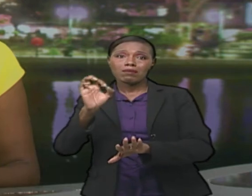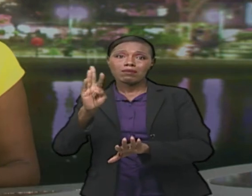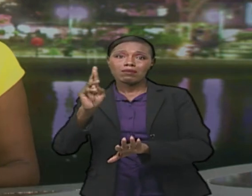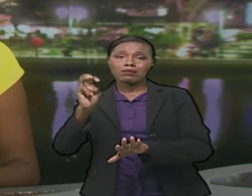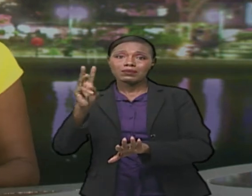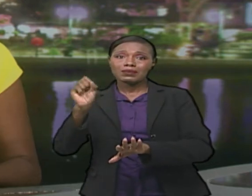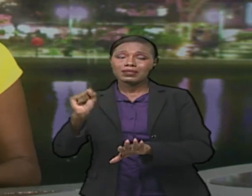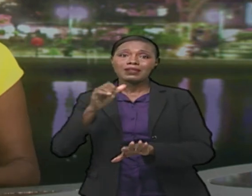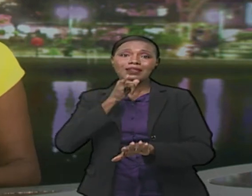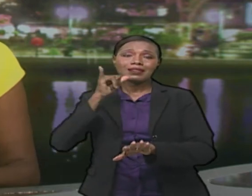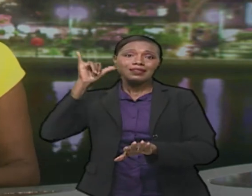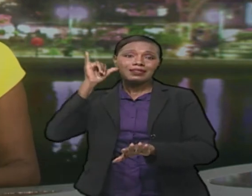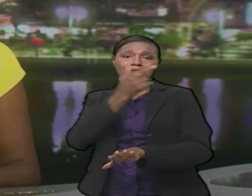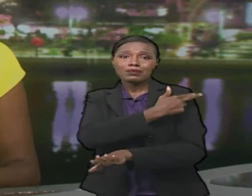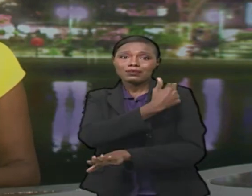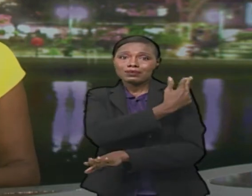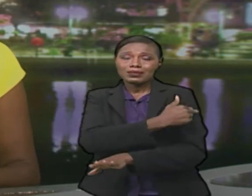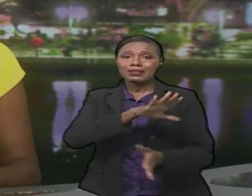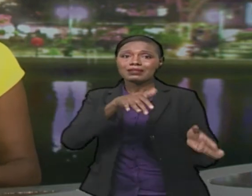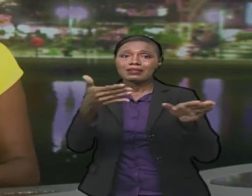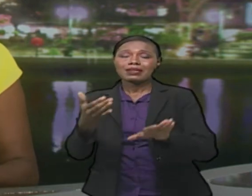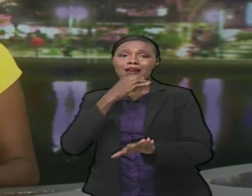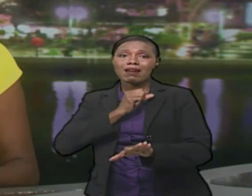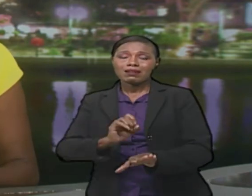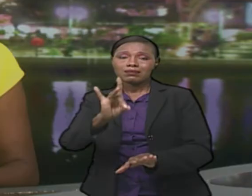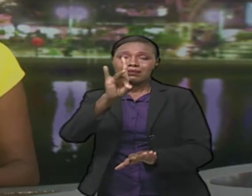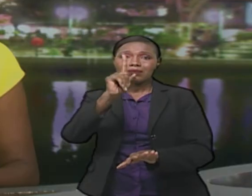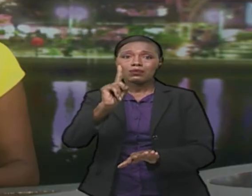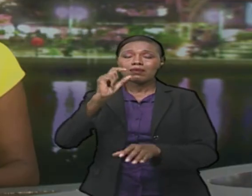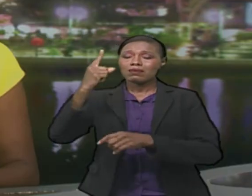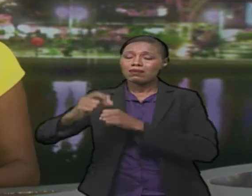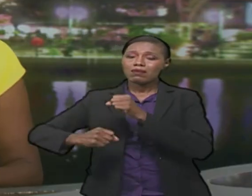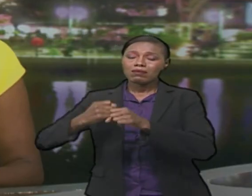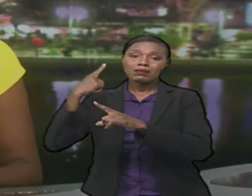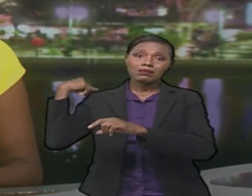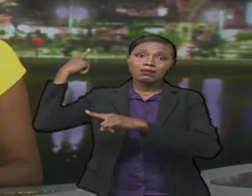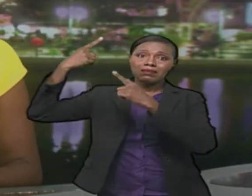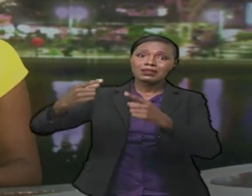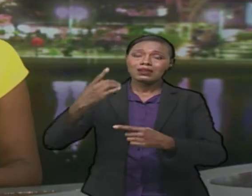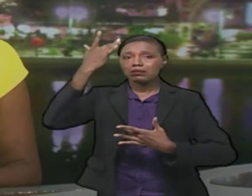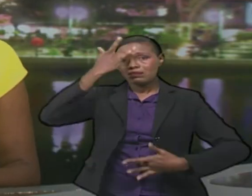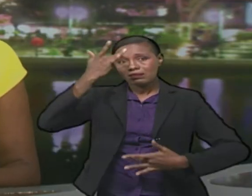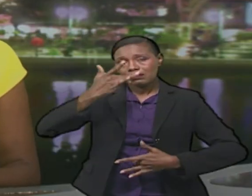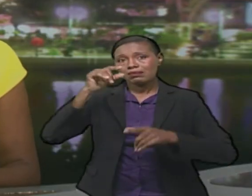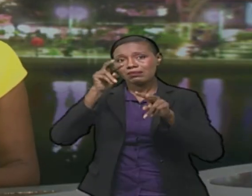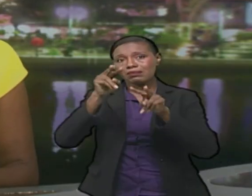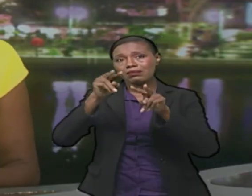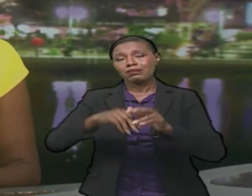at the Queen Elizabeth Hospital last night at the age of 81 after ailing for some time. Lisa Lord reports.